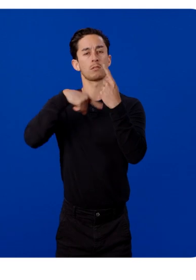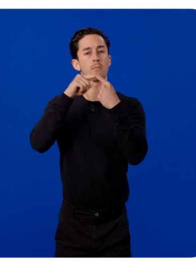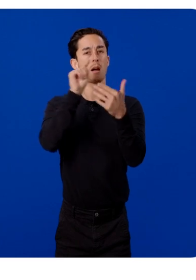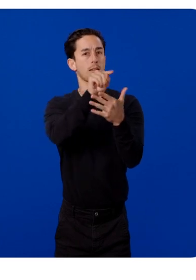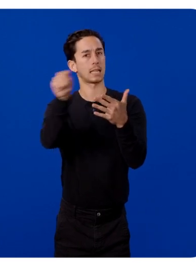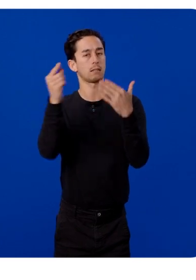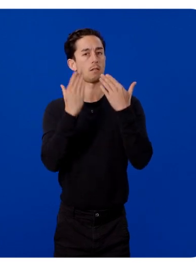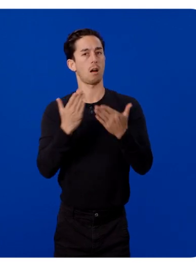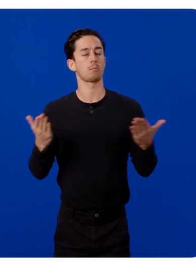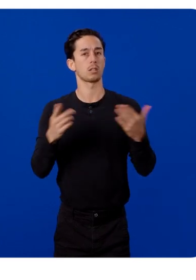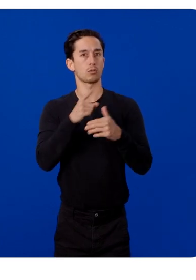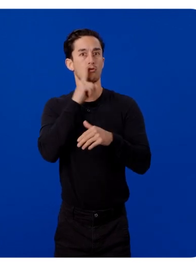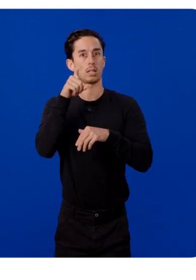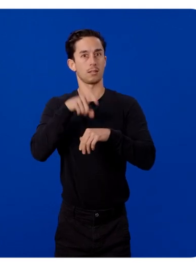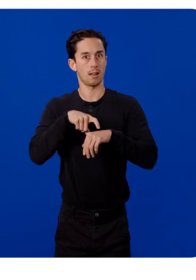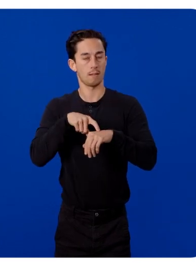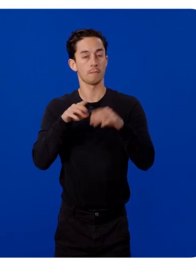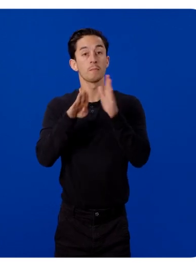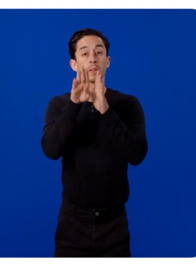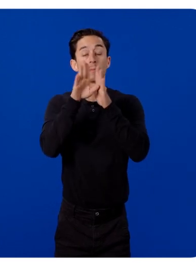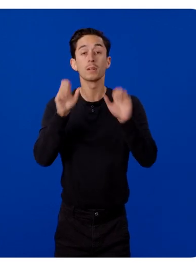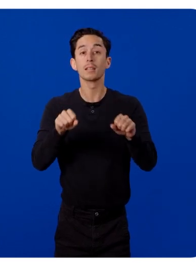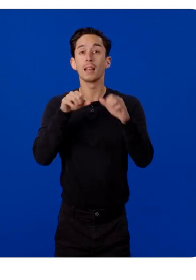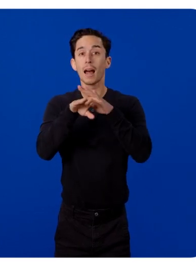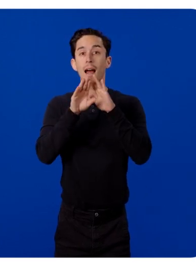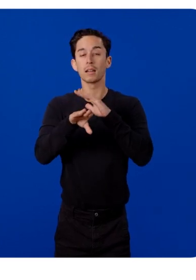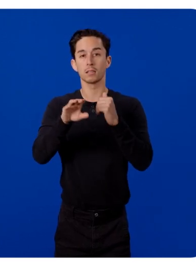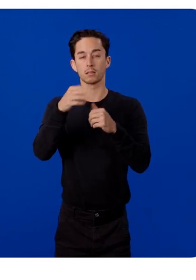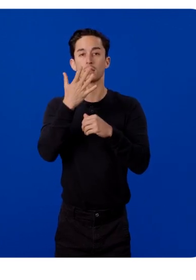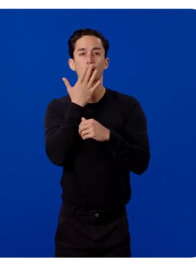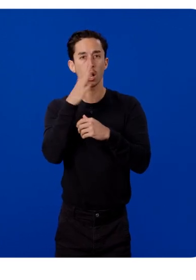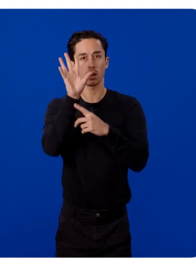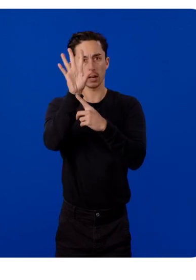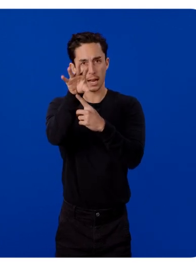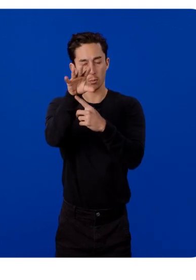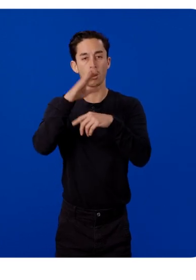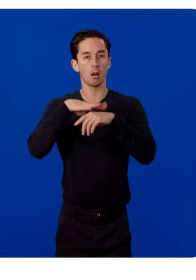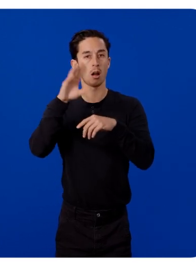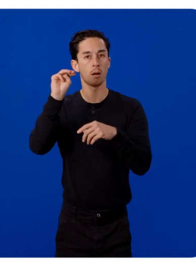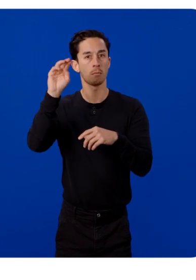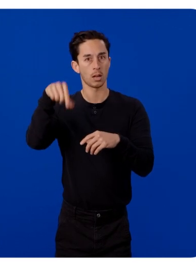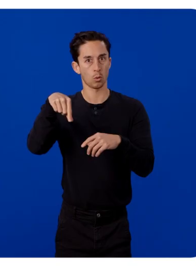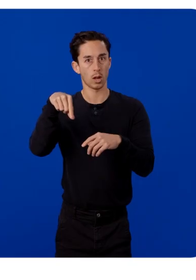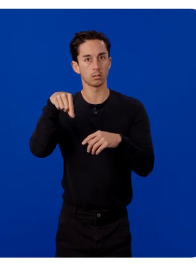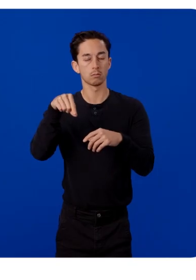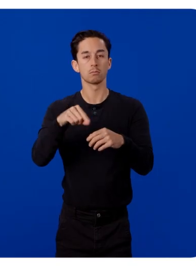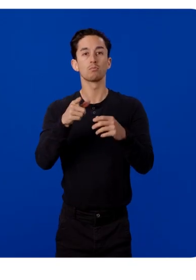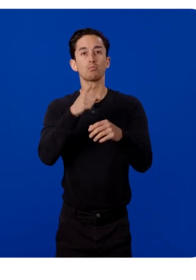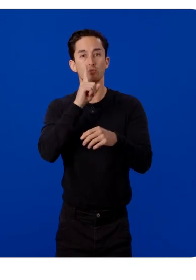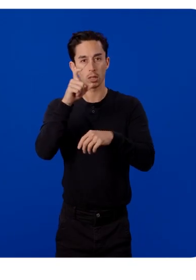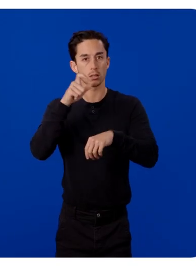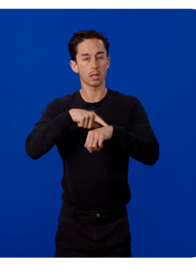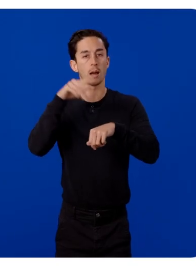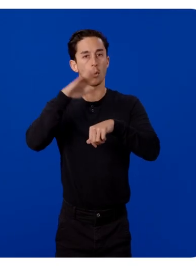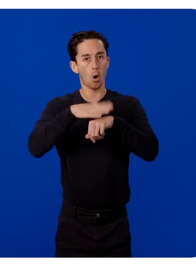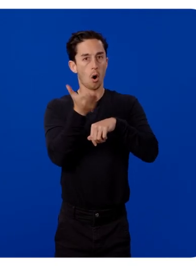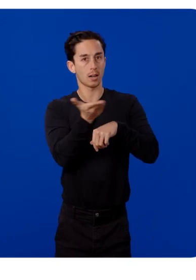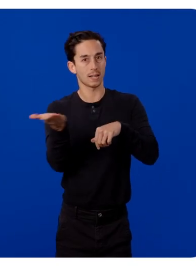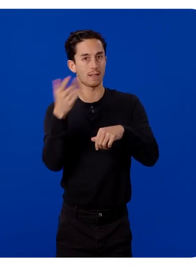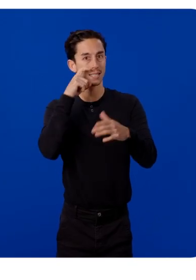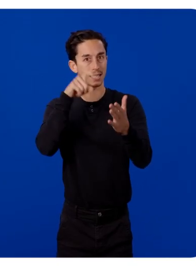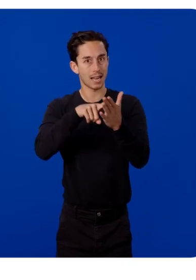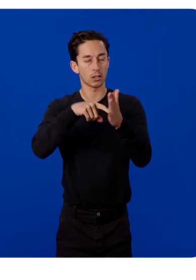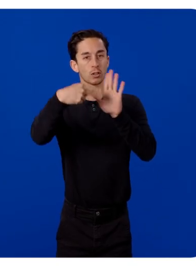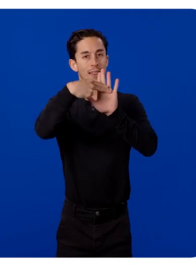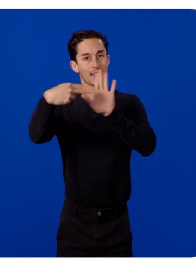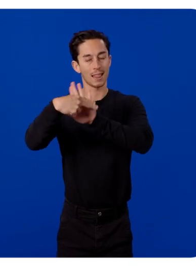in real-time. Developers will learn how to access the forward-facing color camera on MetaQuest, perform real-time on-device